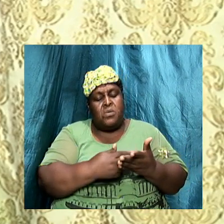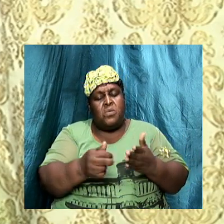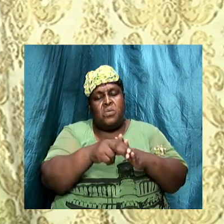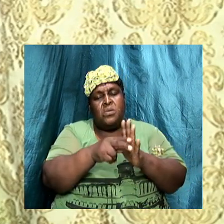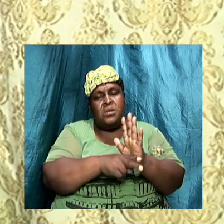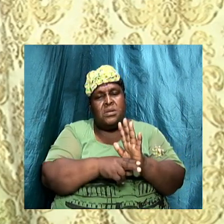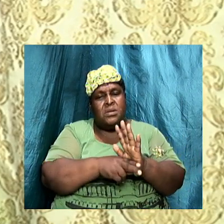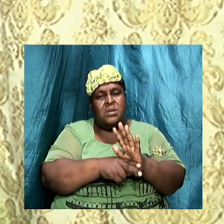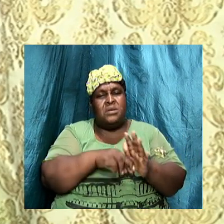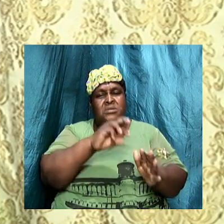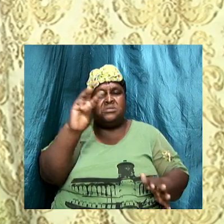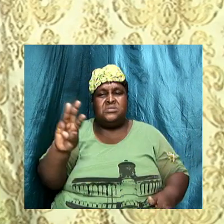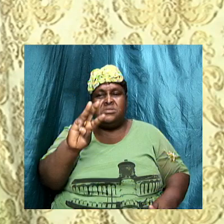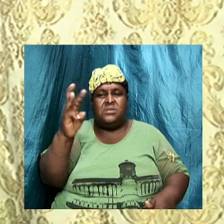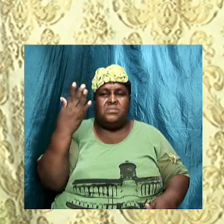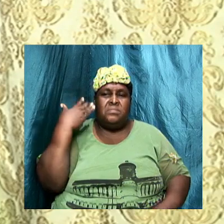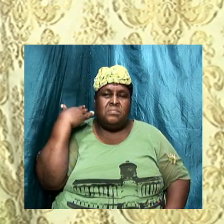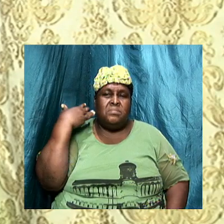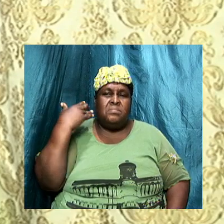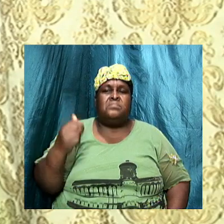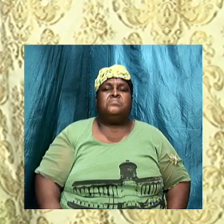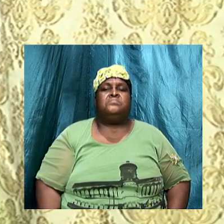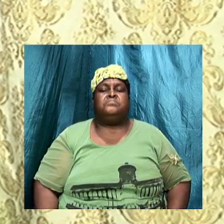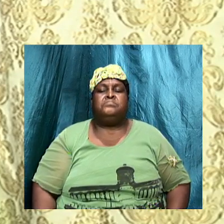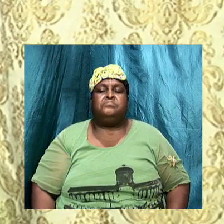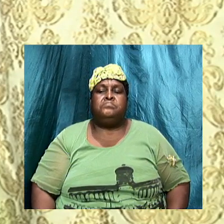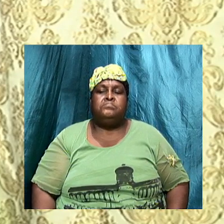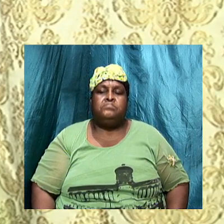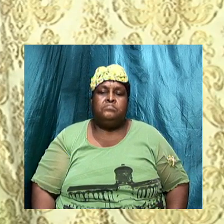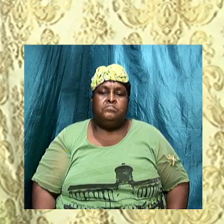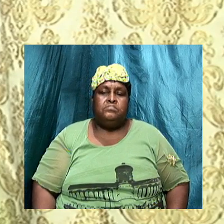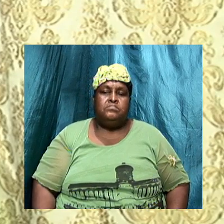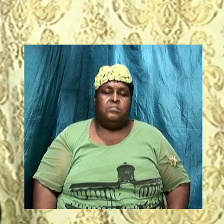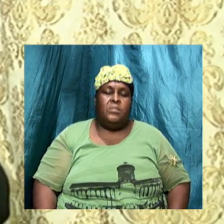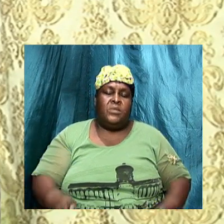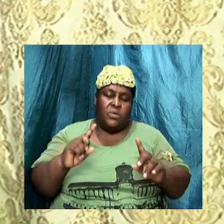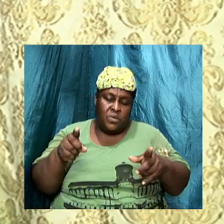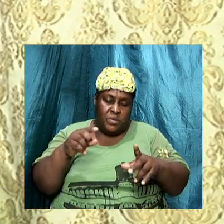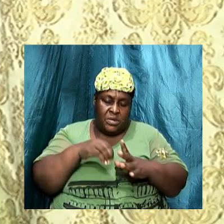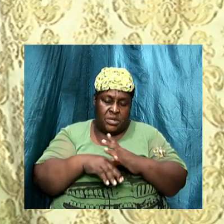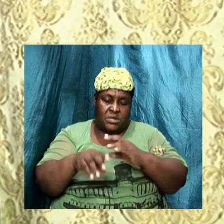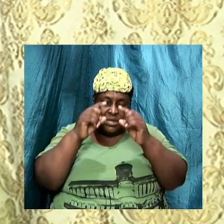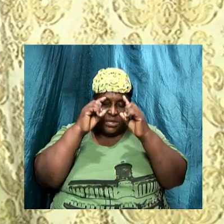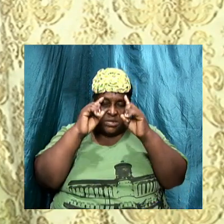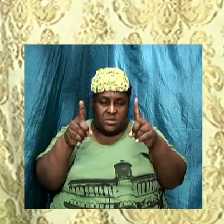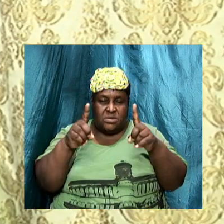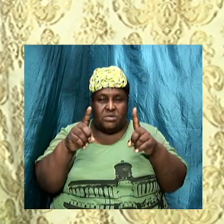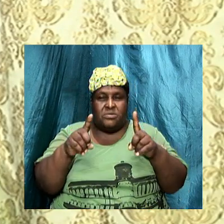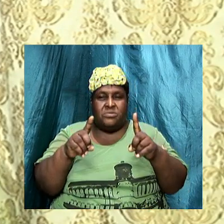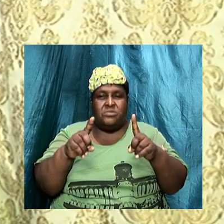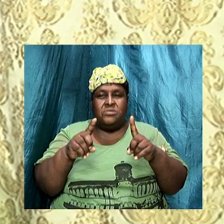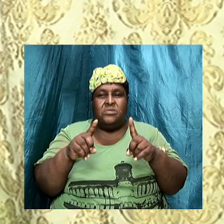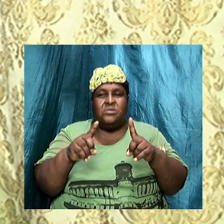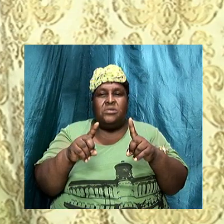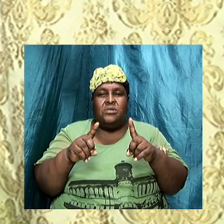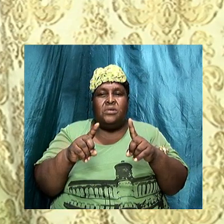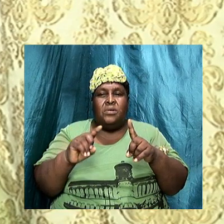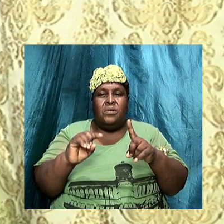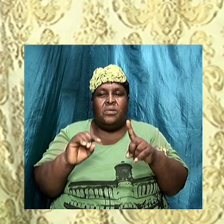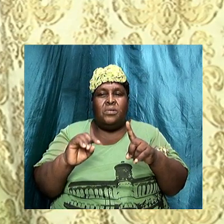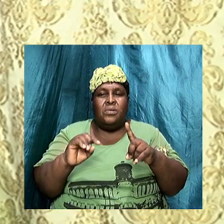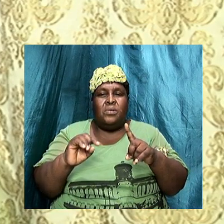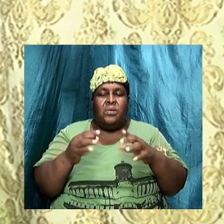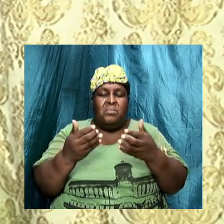And we just want to recap a little bit on holiness, and then we will get into the doctrine. As we go forward, we will be